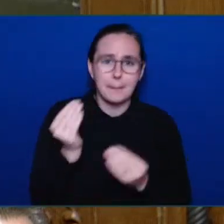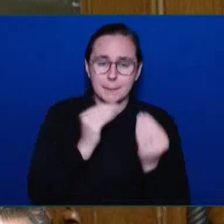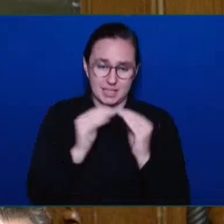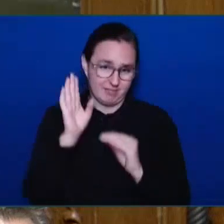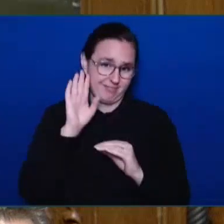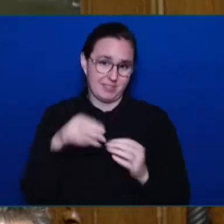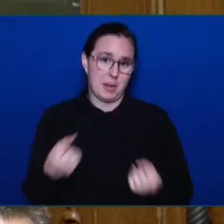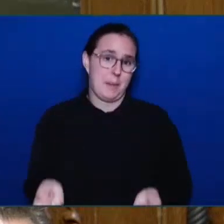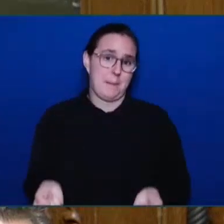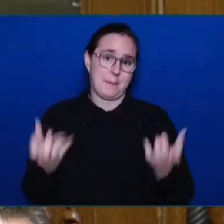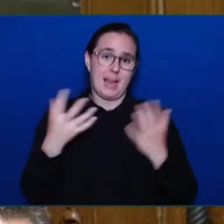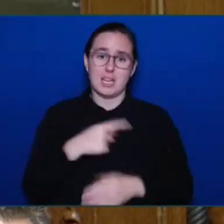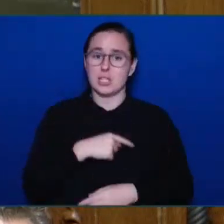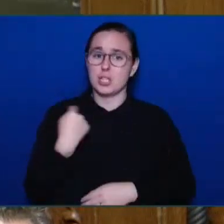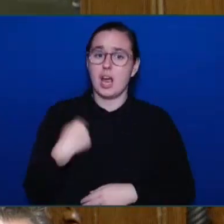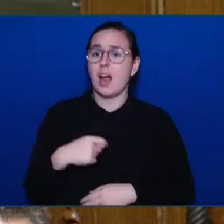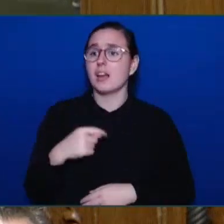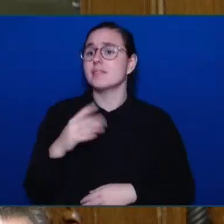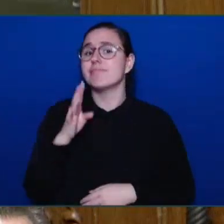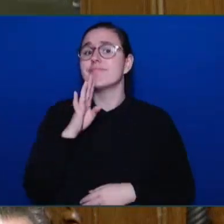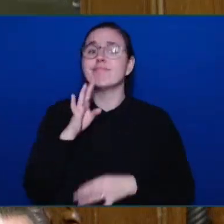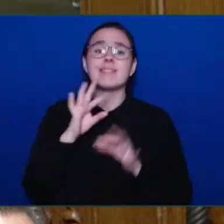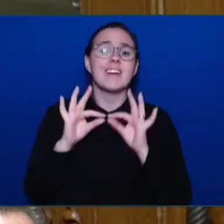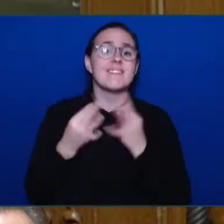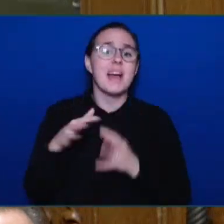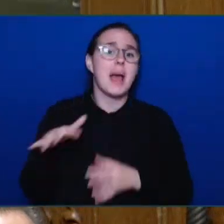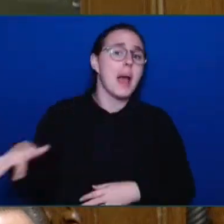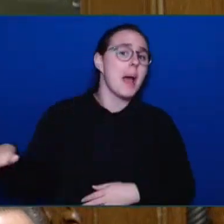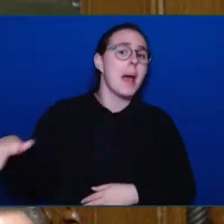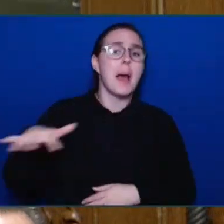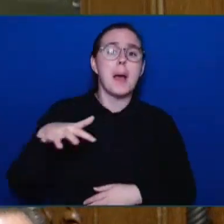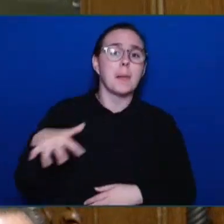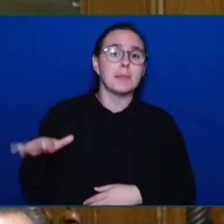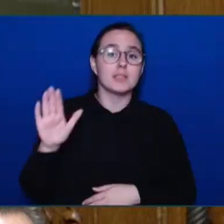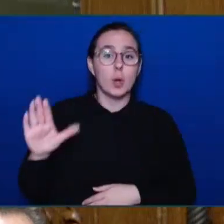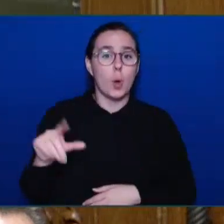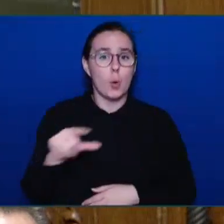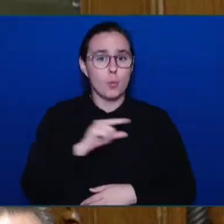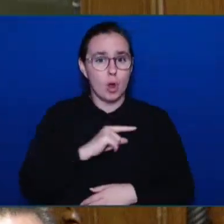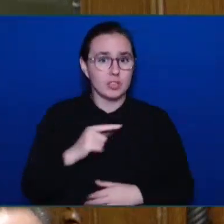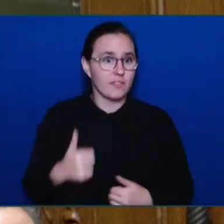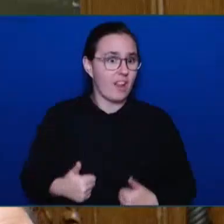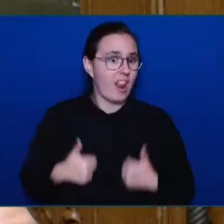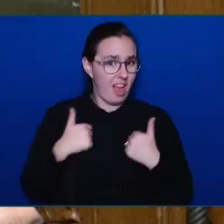life would be improved by being part of Gaia Cares. Thank you.